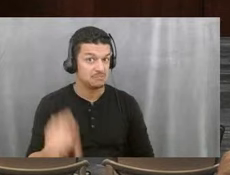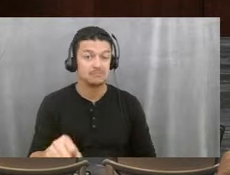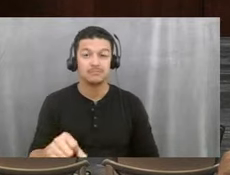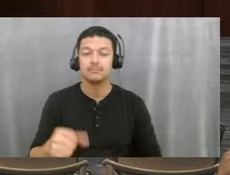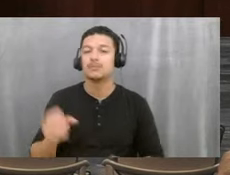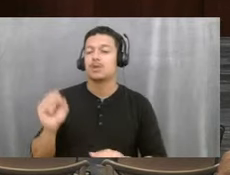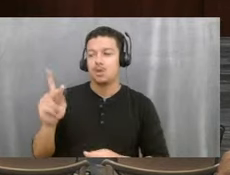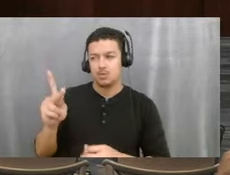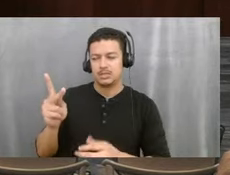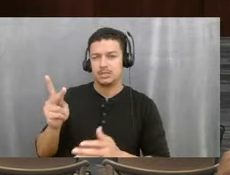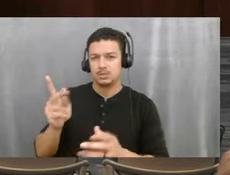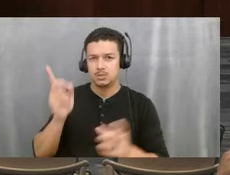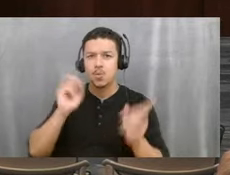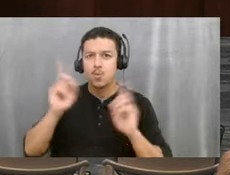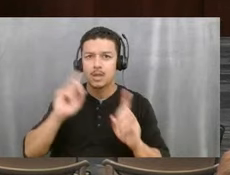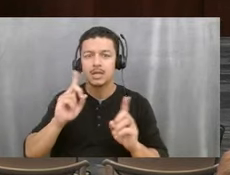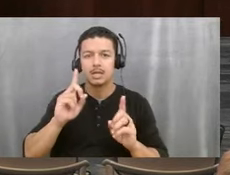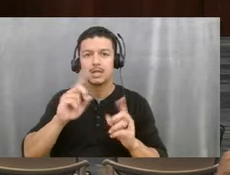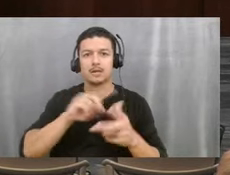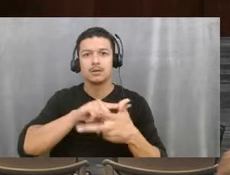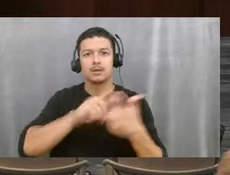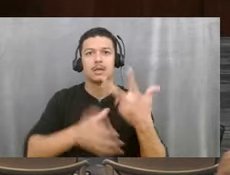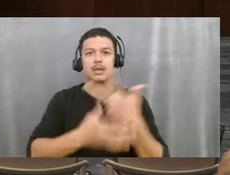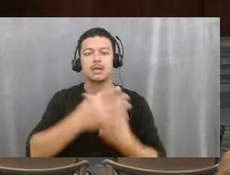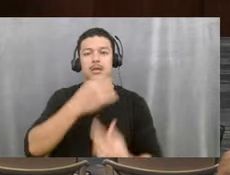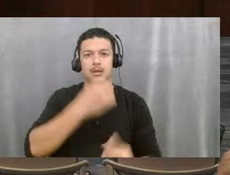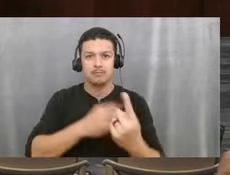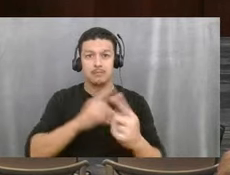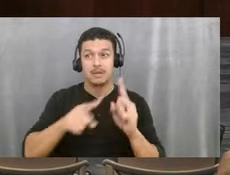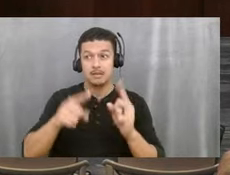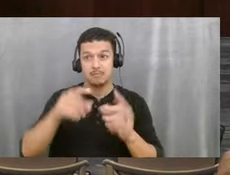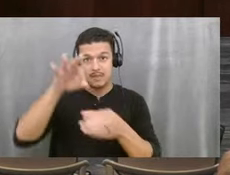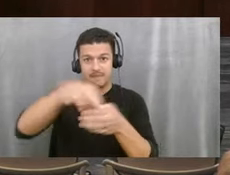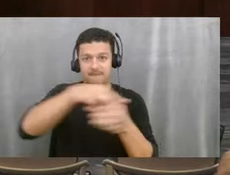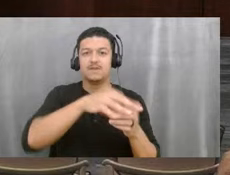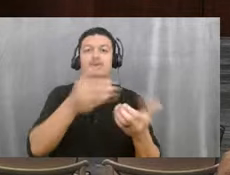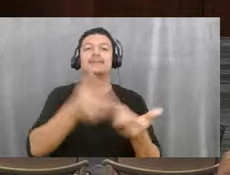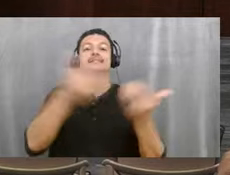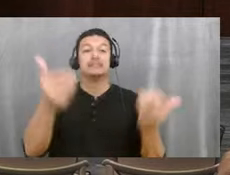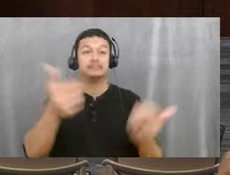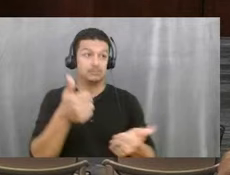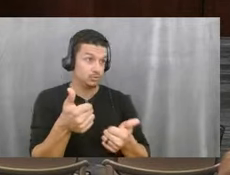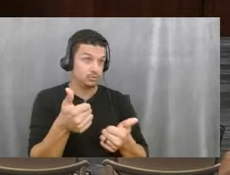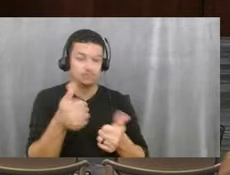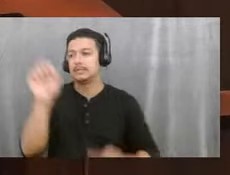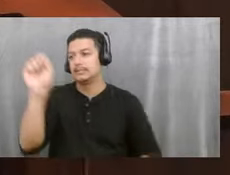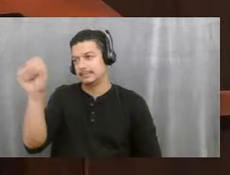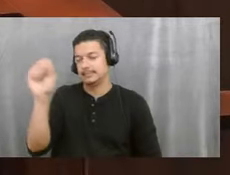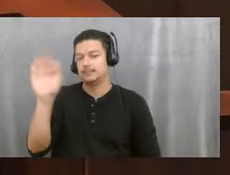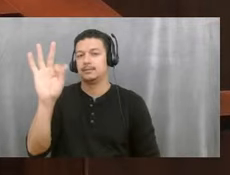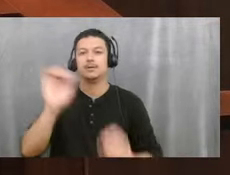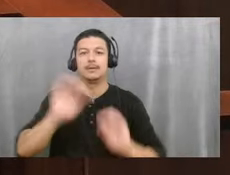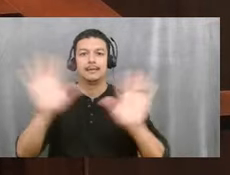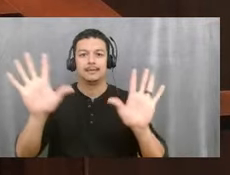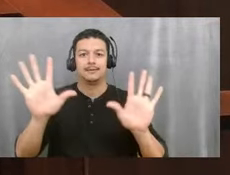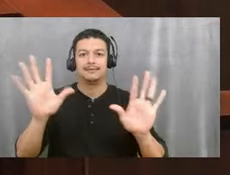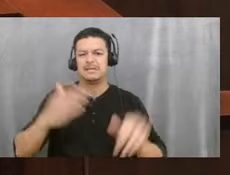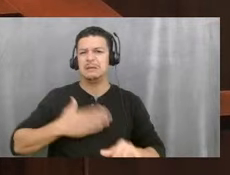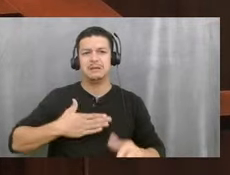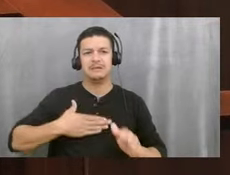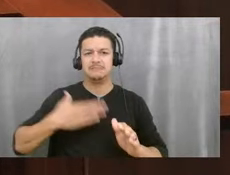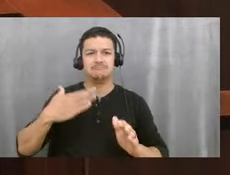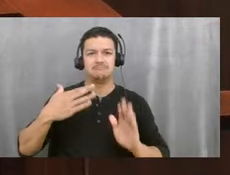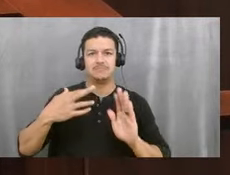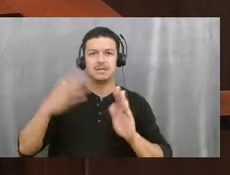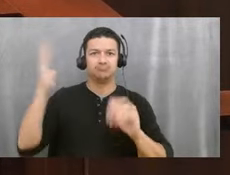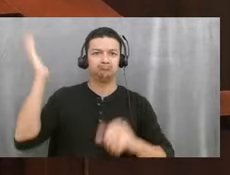that combines all items, but we'll do the voting separately. Does that make sense? All right. Yes. Sounds good. Just to make sure we're absolutely clear. Yeah, my presentation covers all three